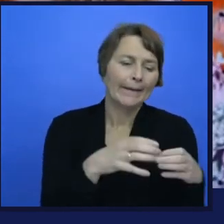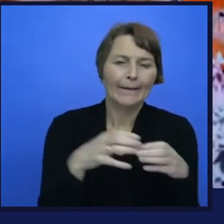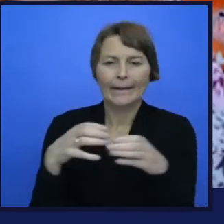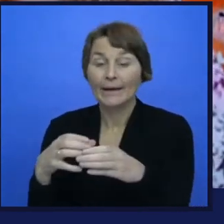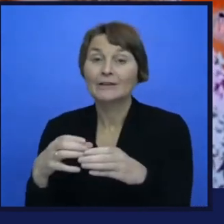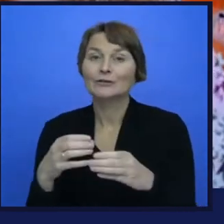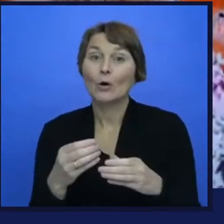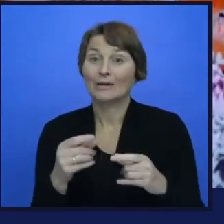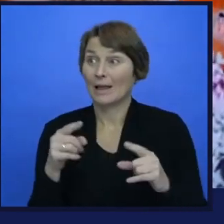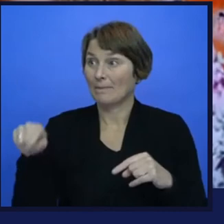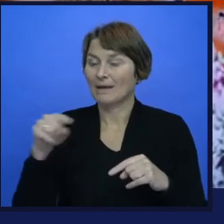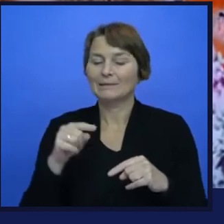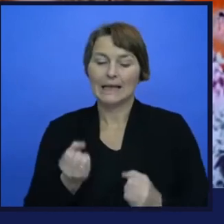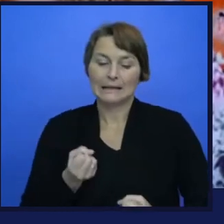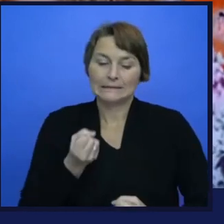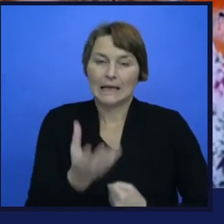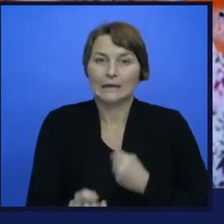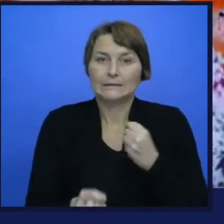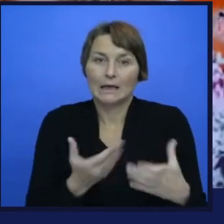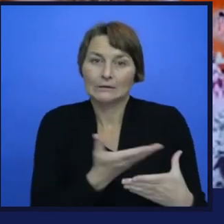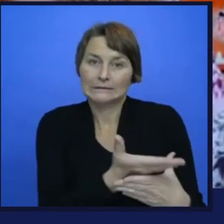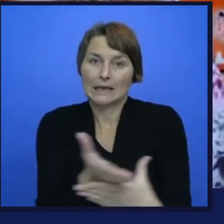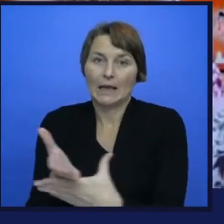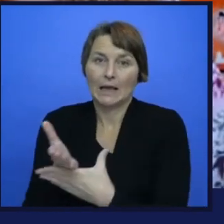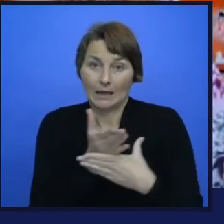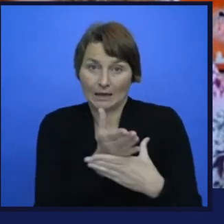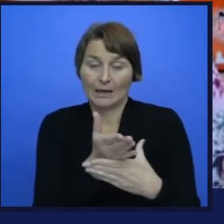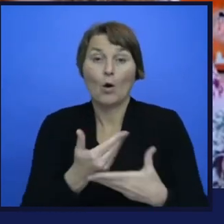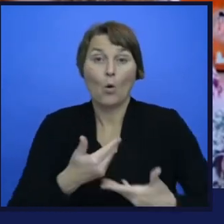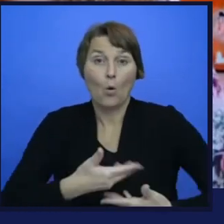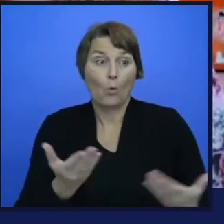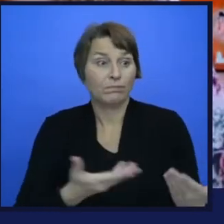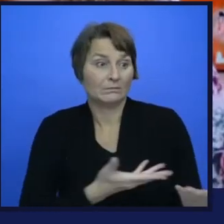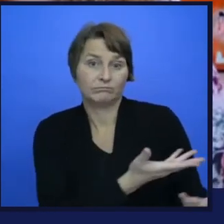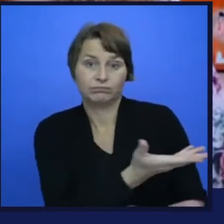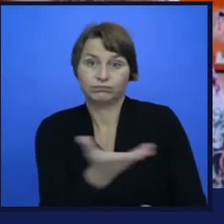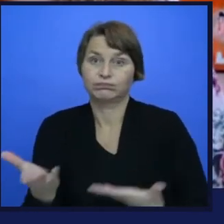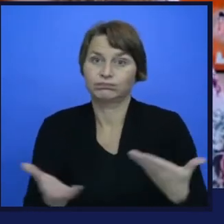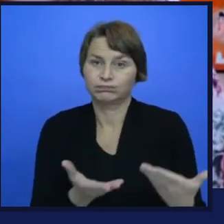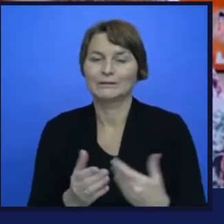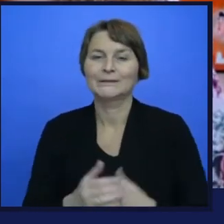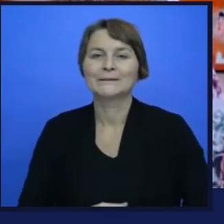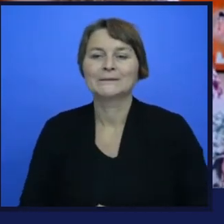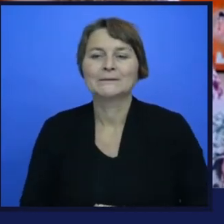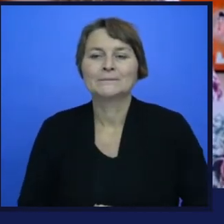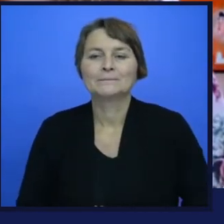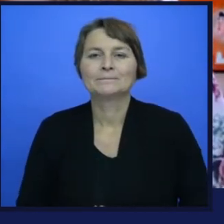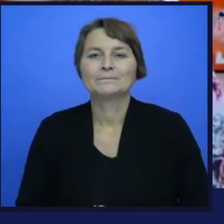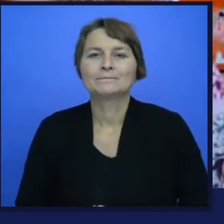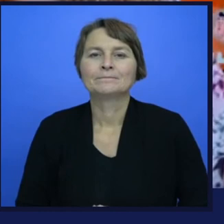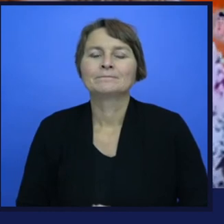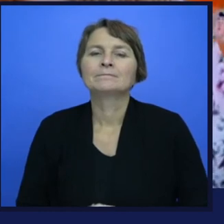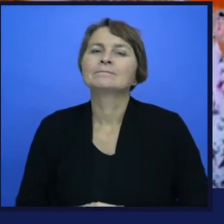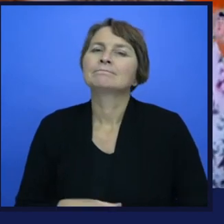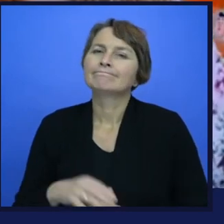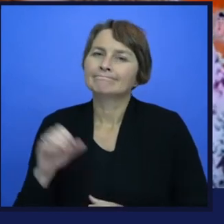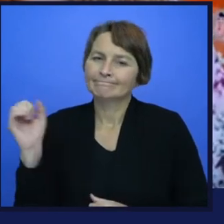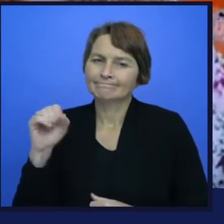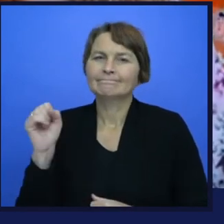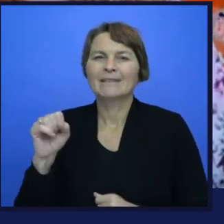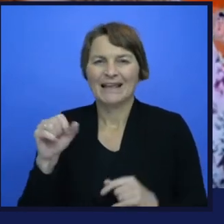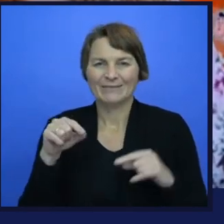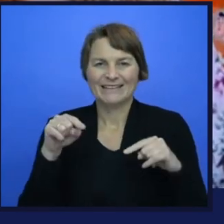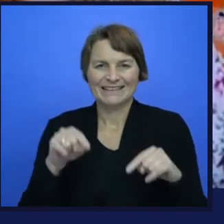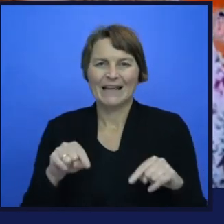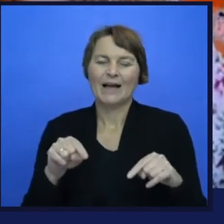community? Yes, very good question and very big hope in this. There is already a sort of concept of